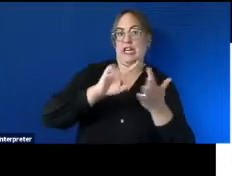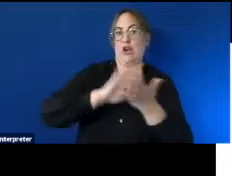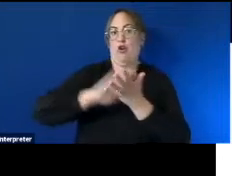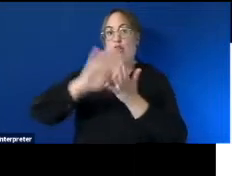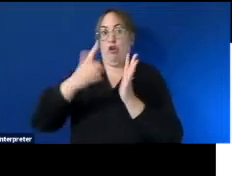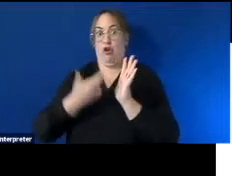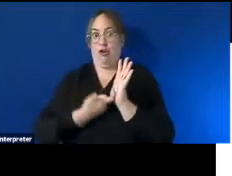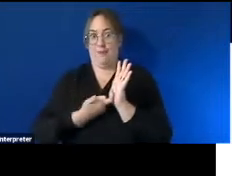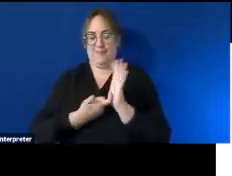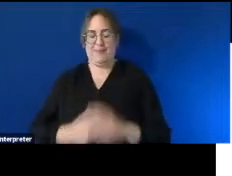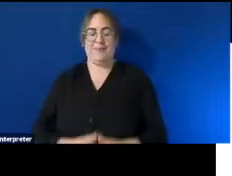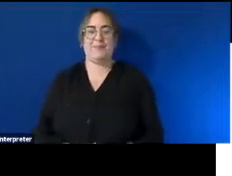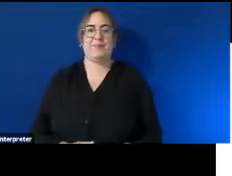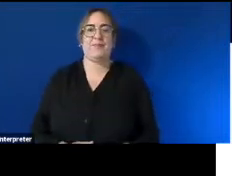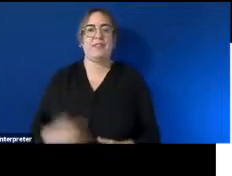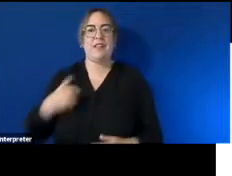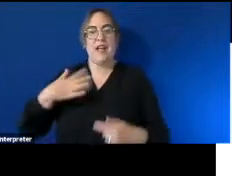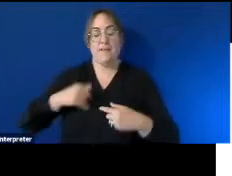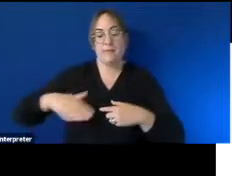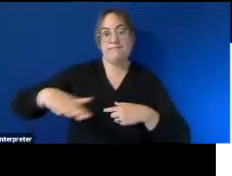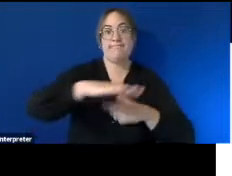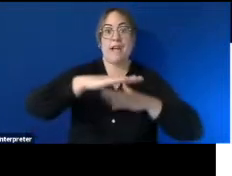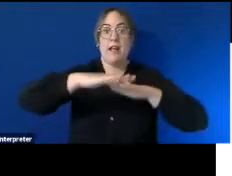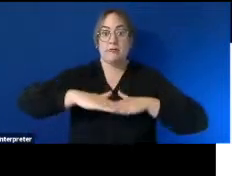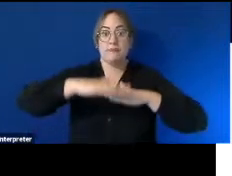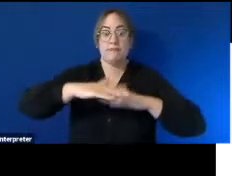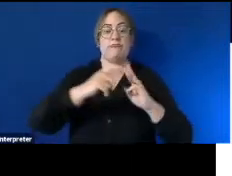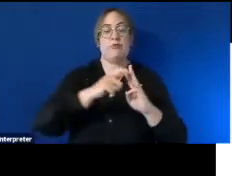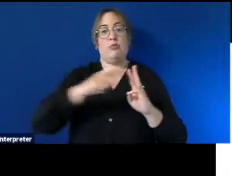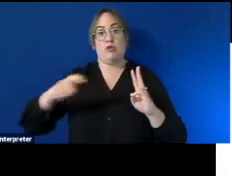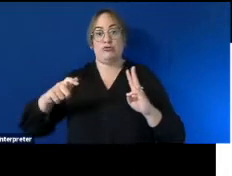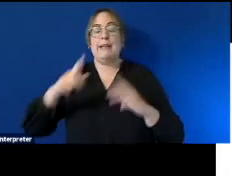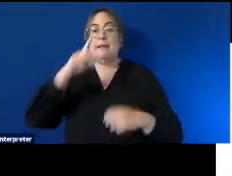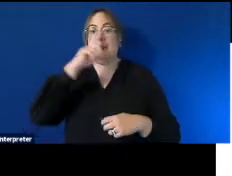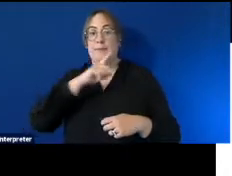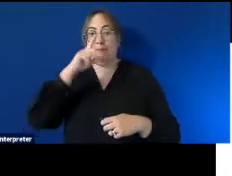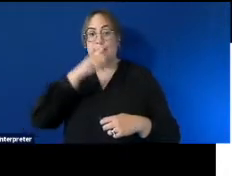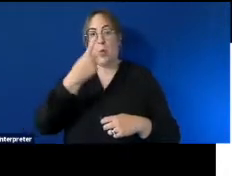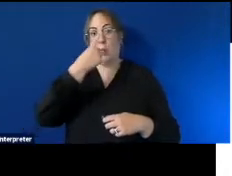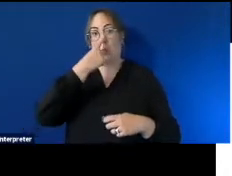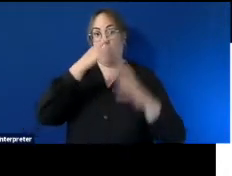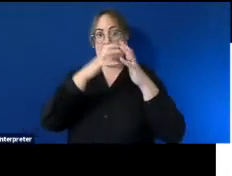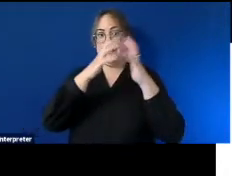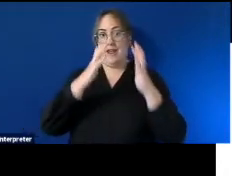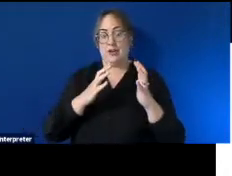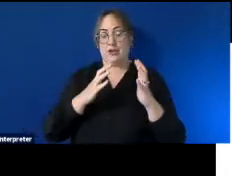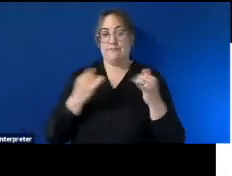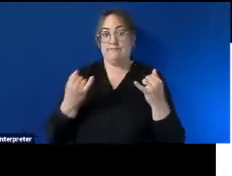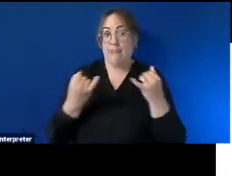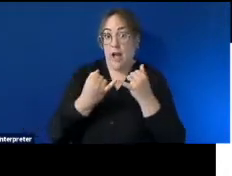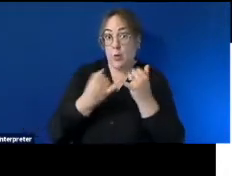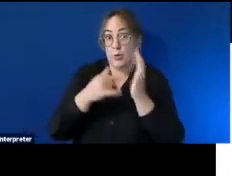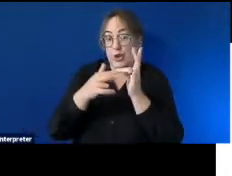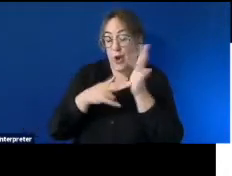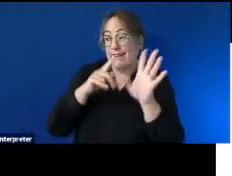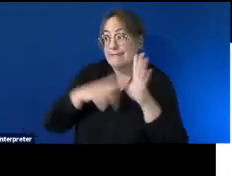be attending today's event from the lands of the warundri warwurrung people of the kulin nation uncle tony if you're still out there thank you for welcoming